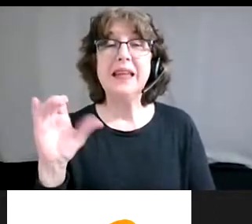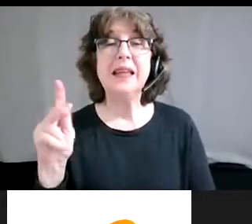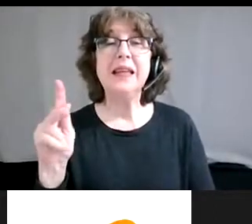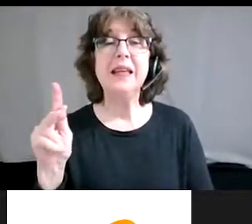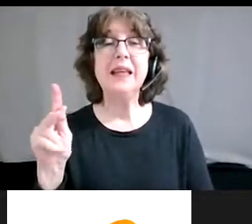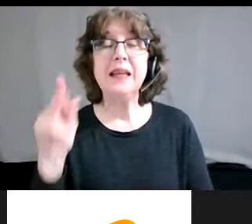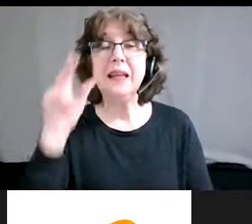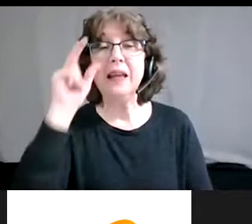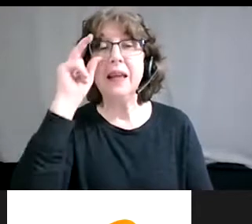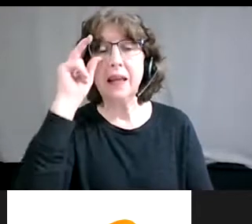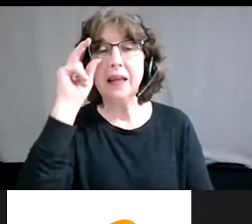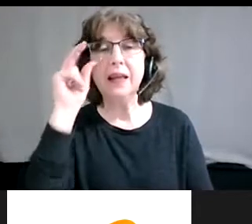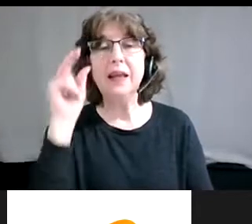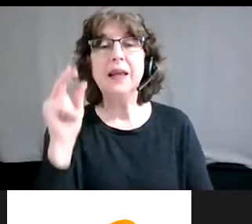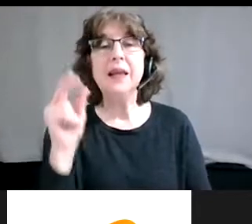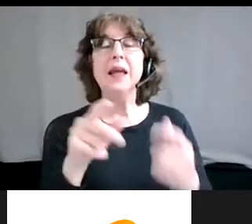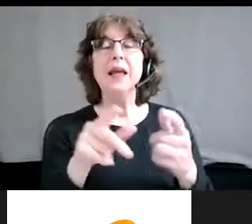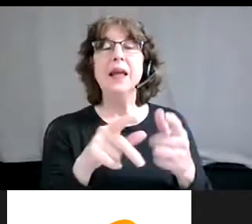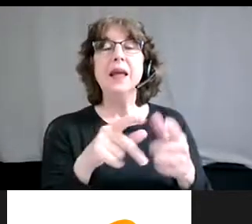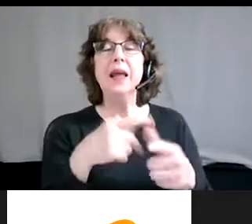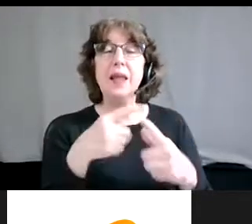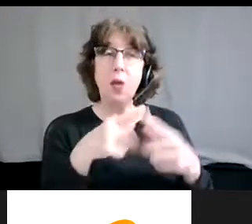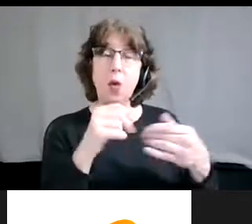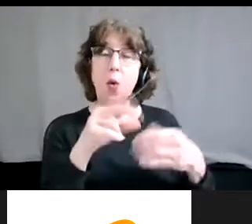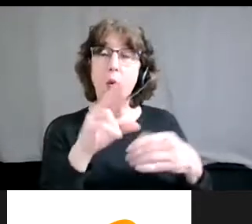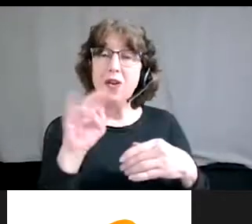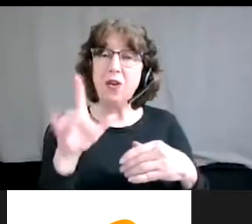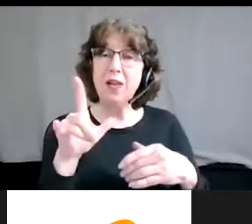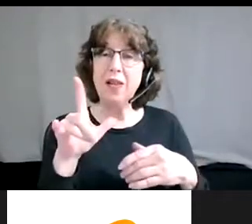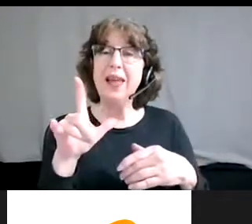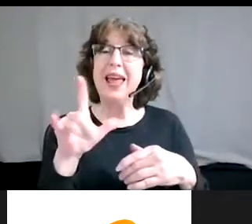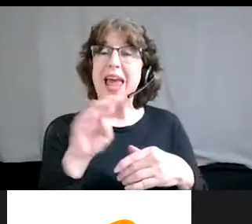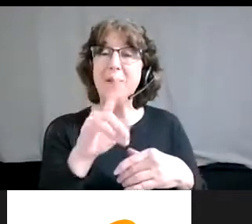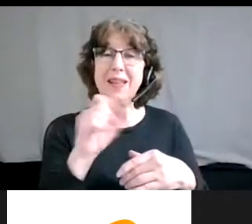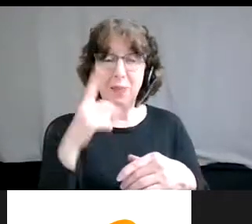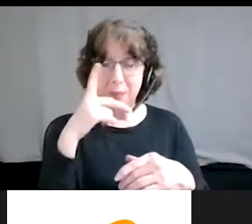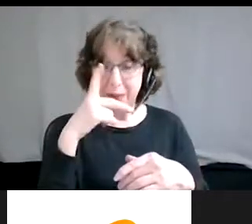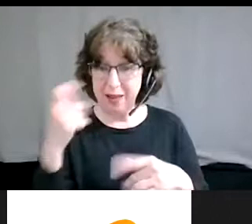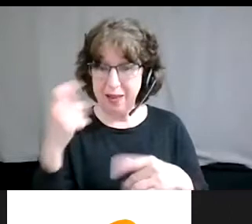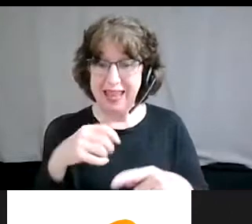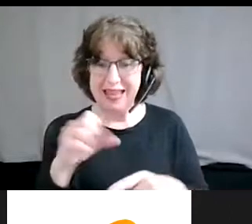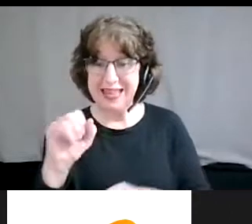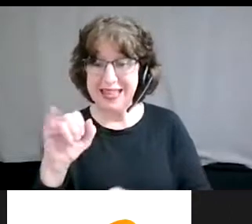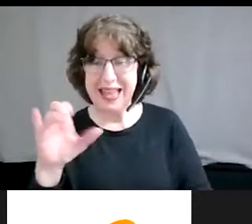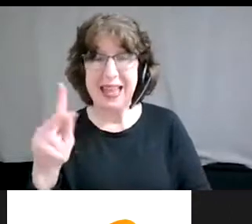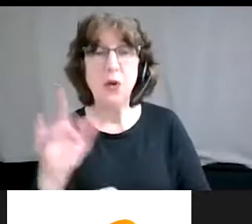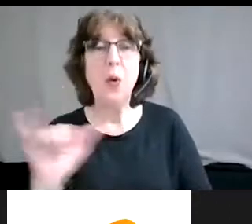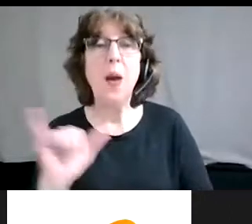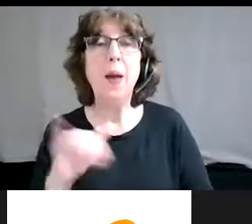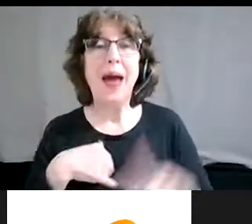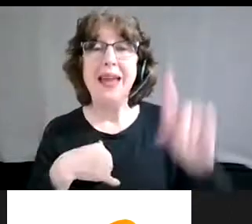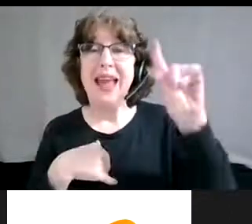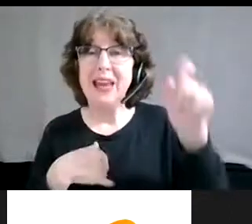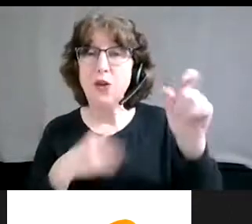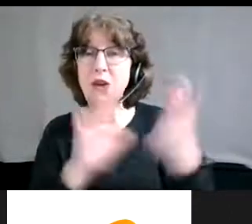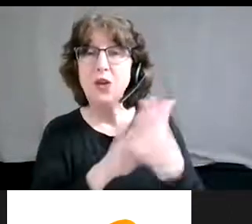piece came out of me being fit as well. Um, to be completely honest, my diagnosis sheet is